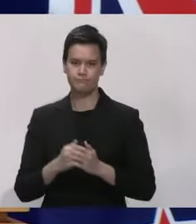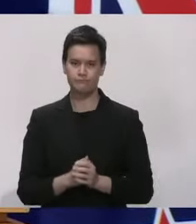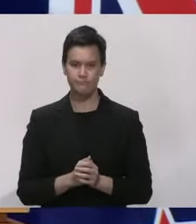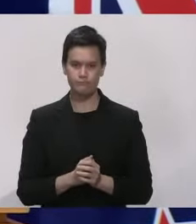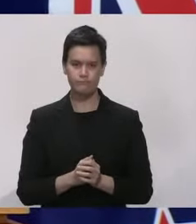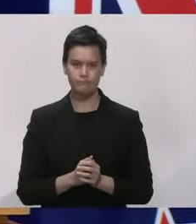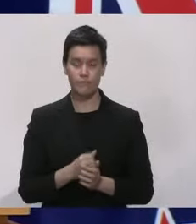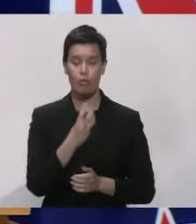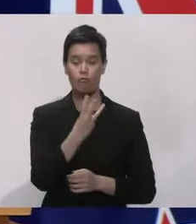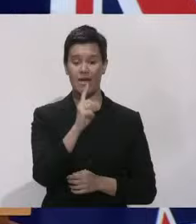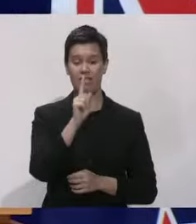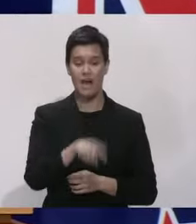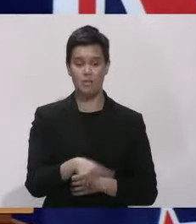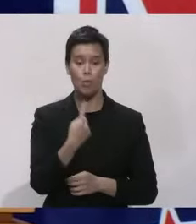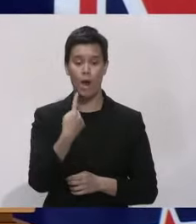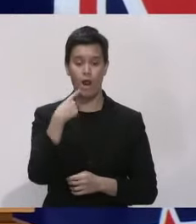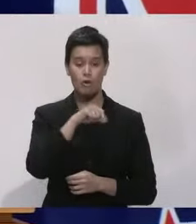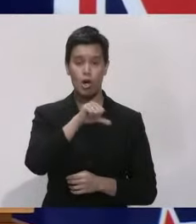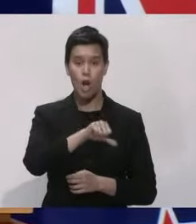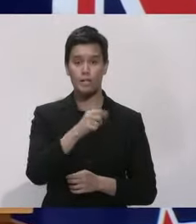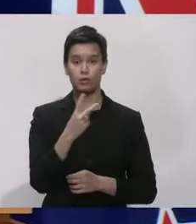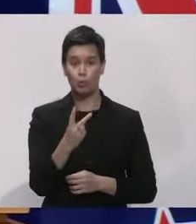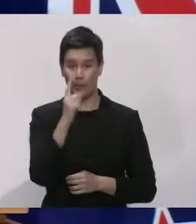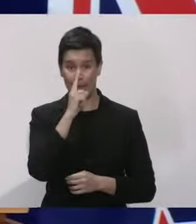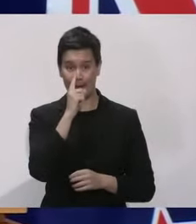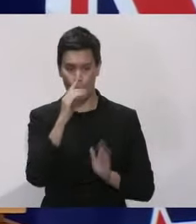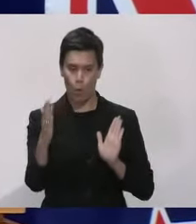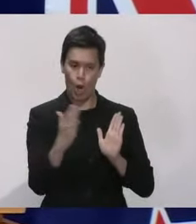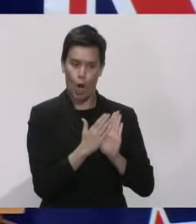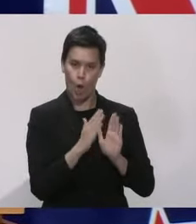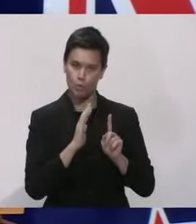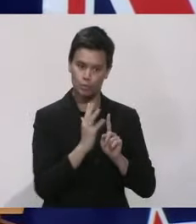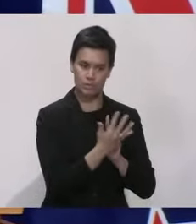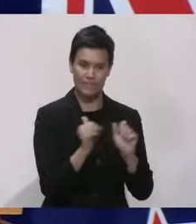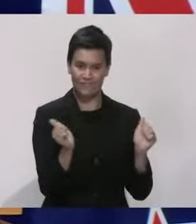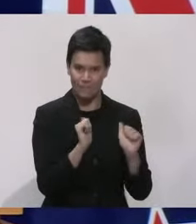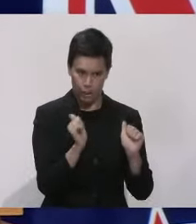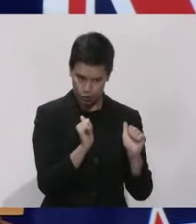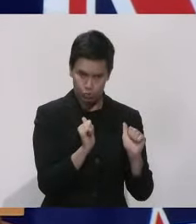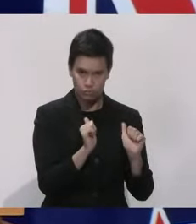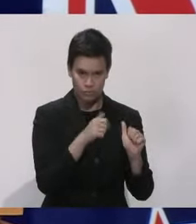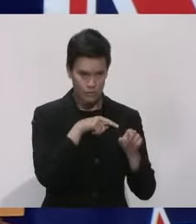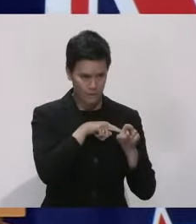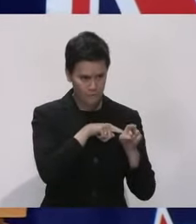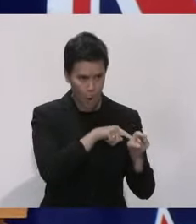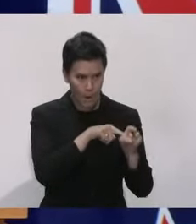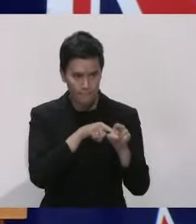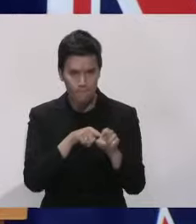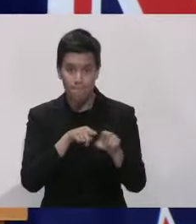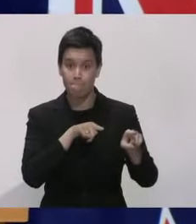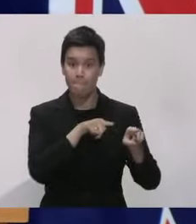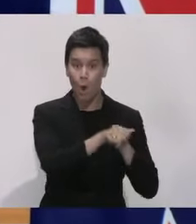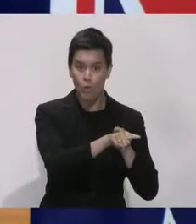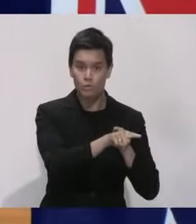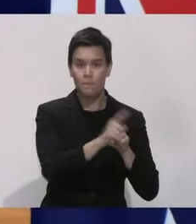,192 close contacts of cases. And of these, as at 10 o'clock this morning, 2